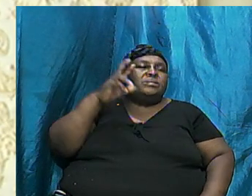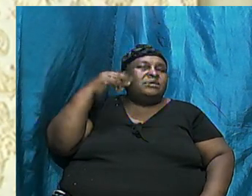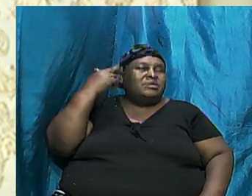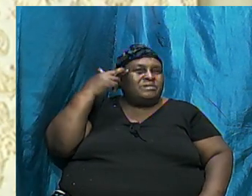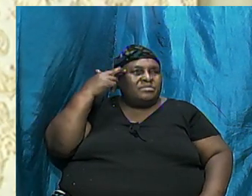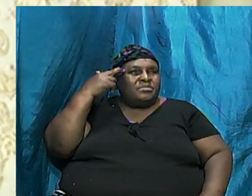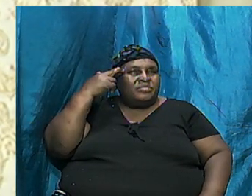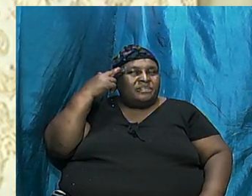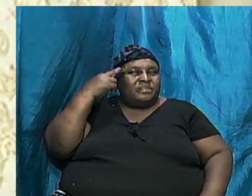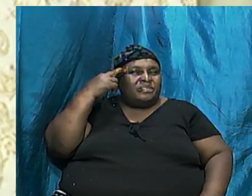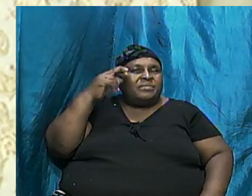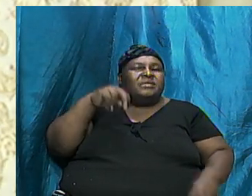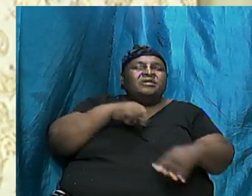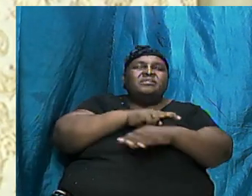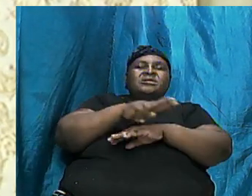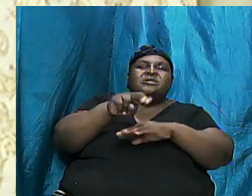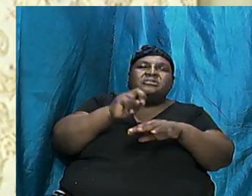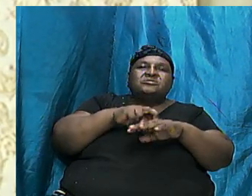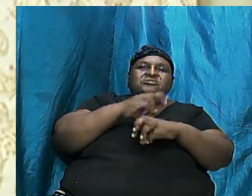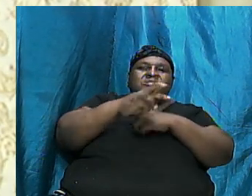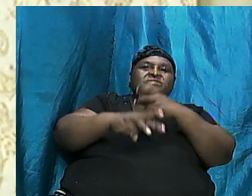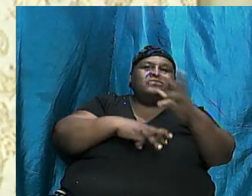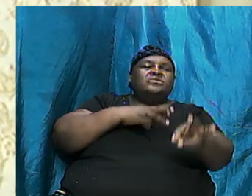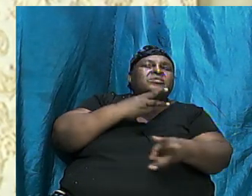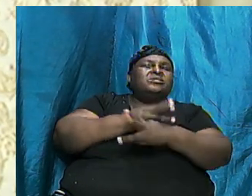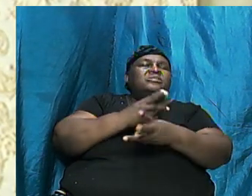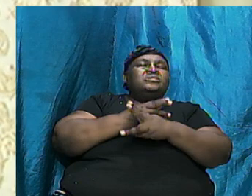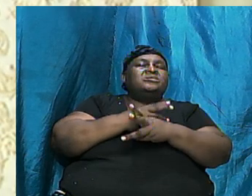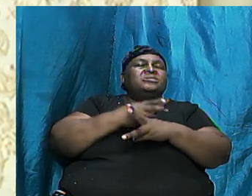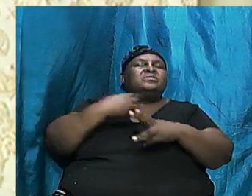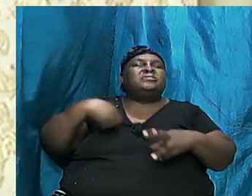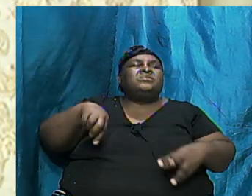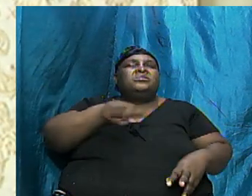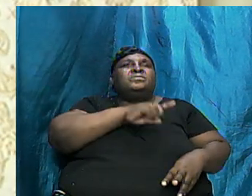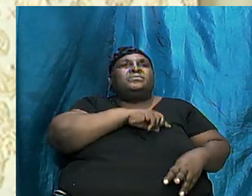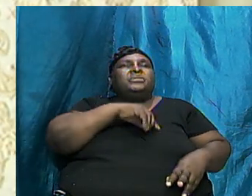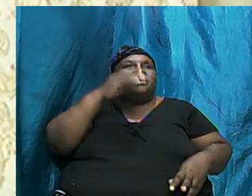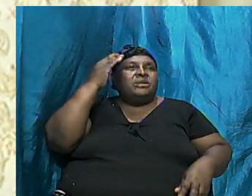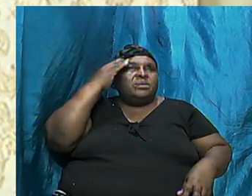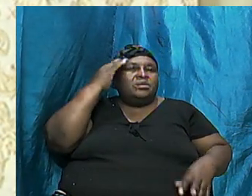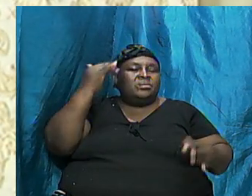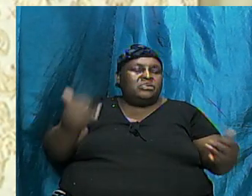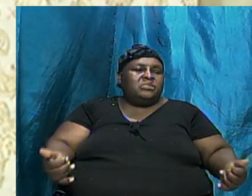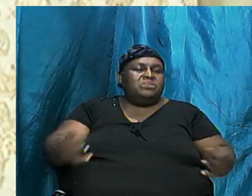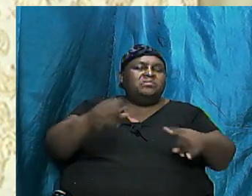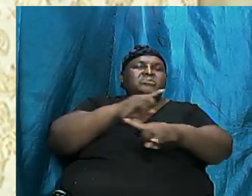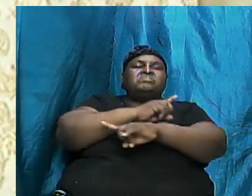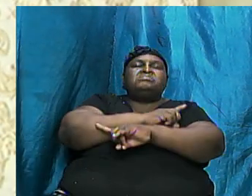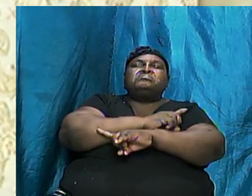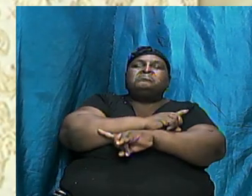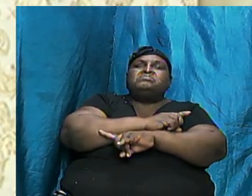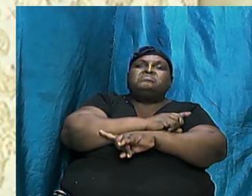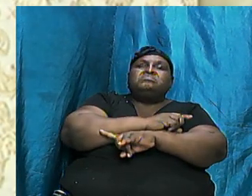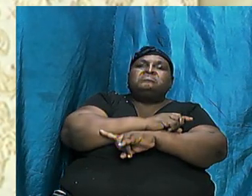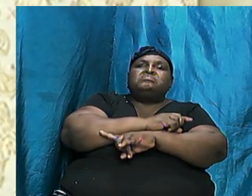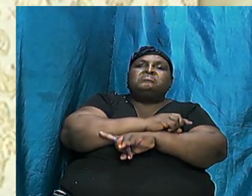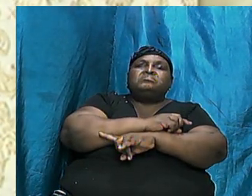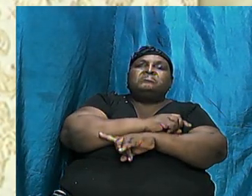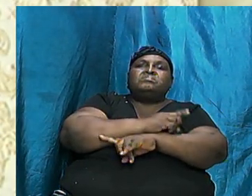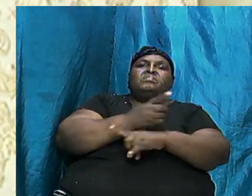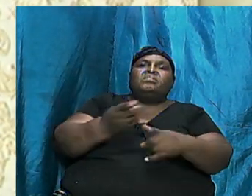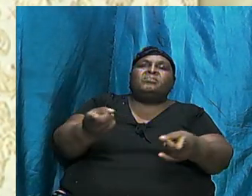the nations of the world that we know today emerged